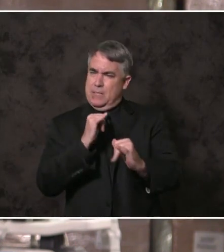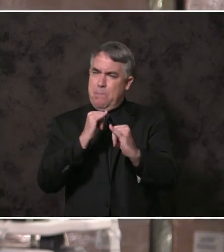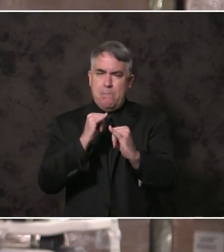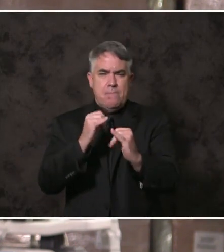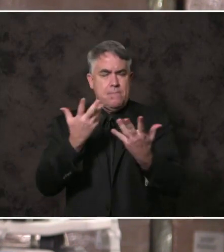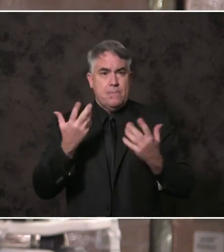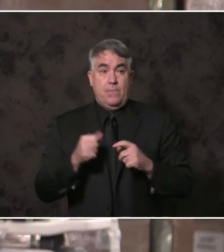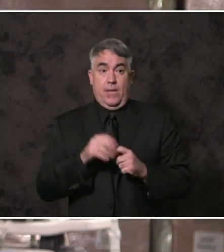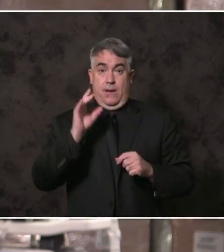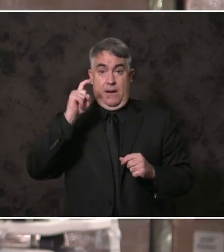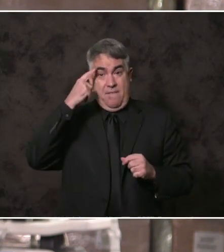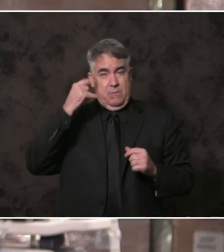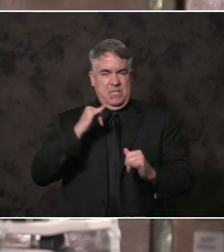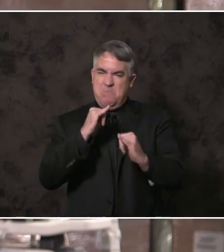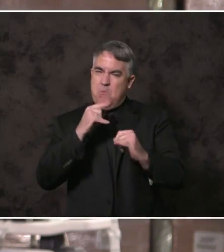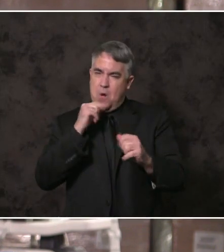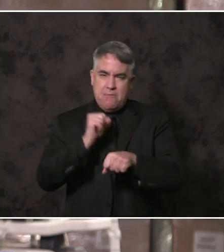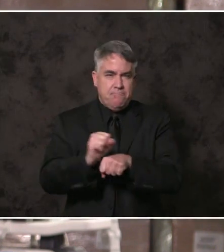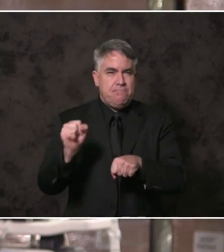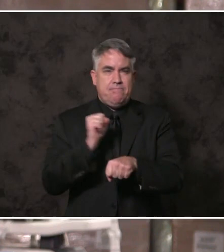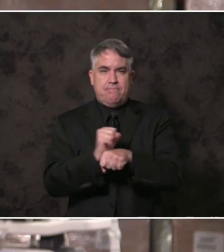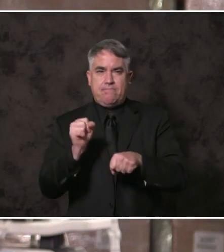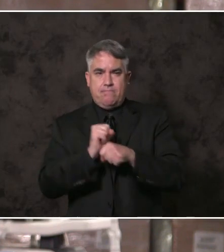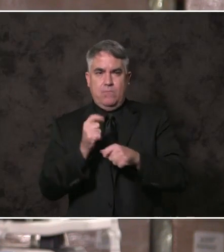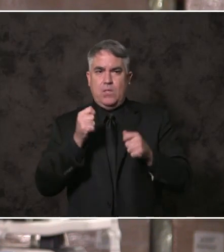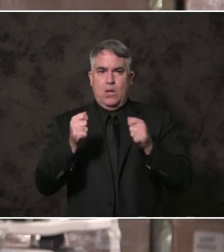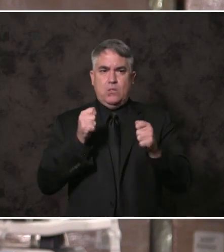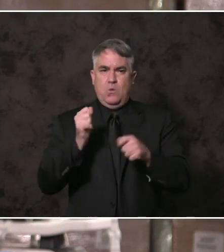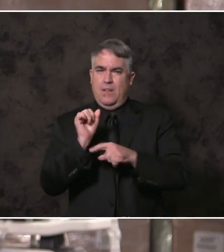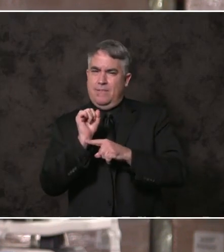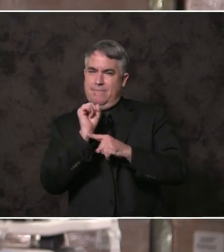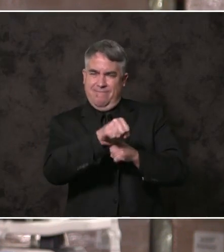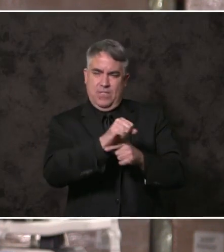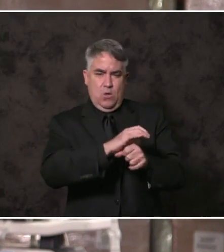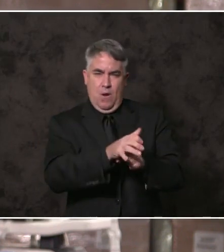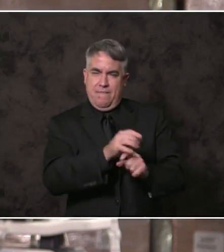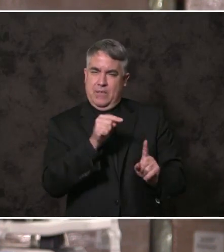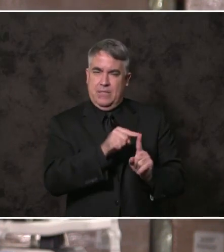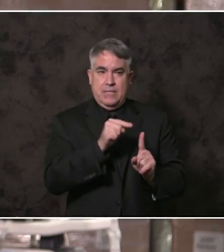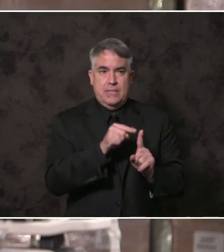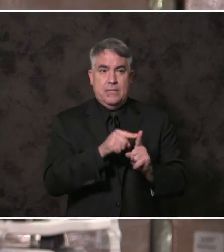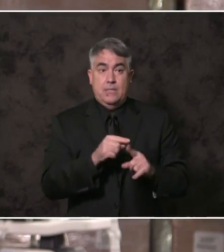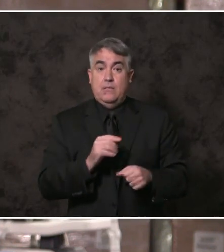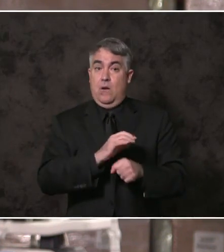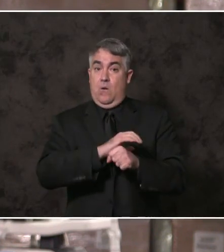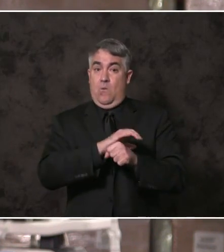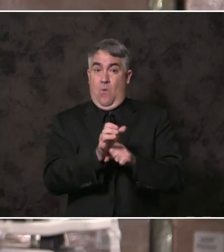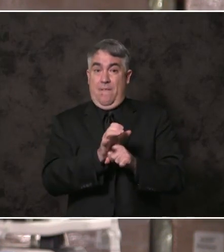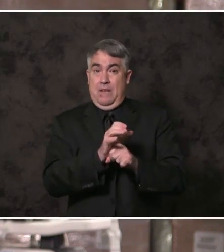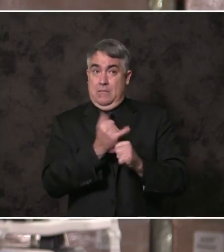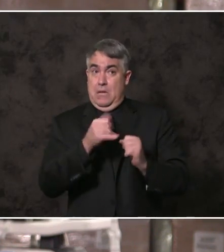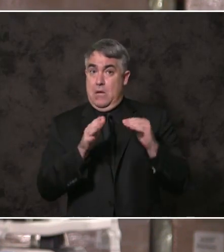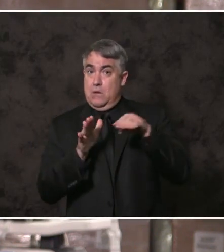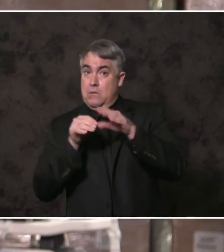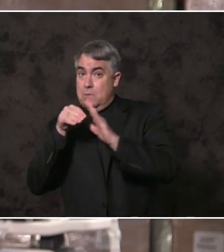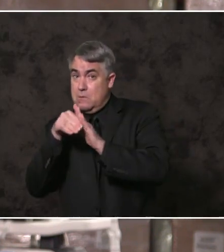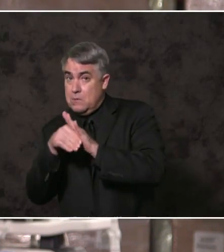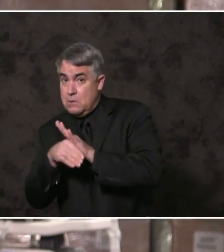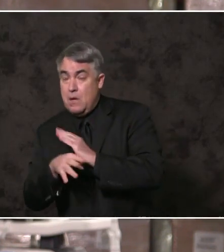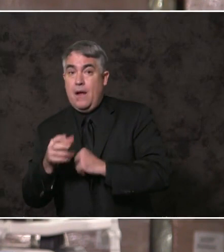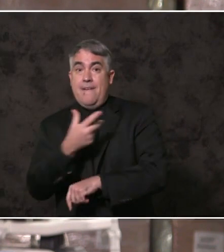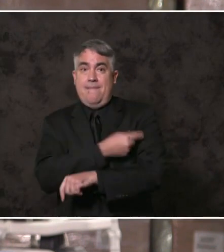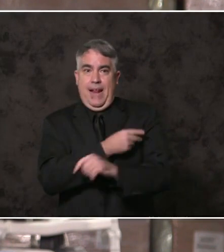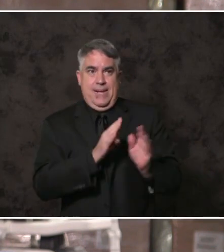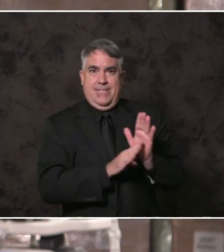continues to be controlling and defeating coronavirus. COVID cases are down. Vaccinations are up. Hospitalizations have